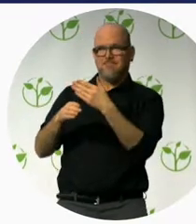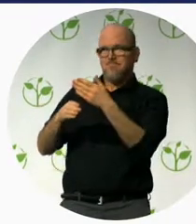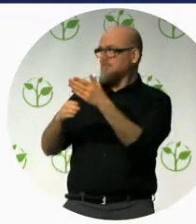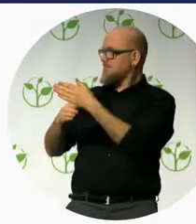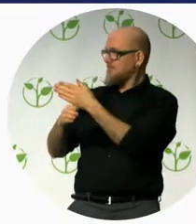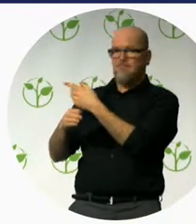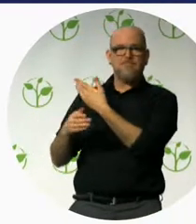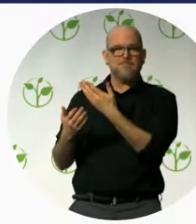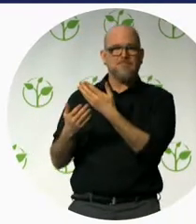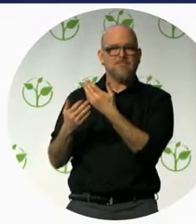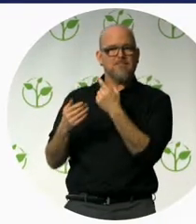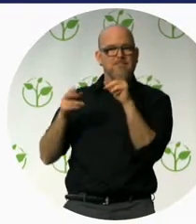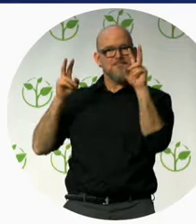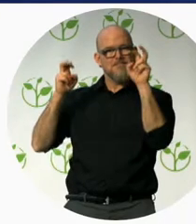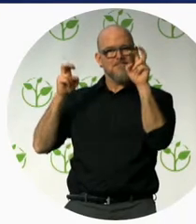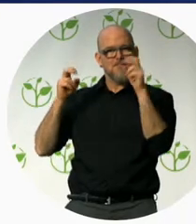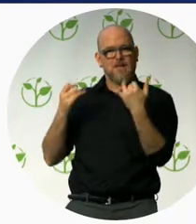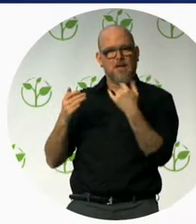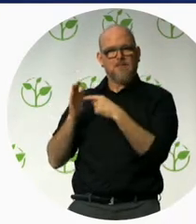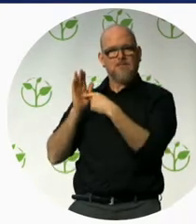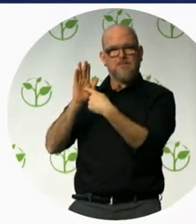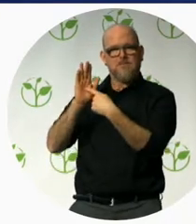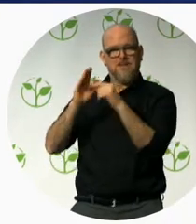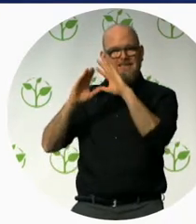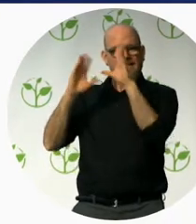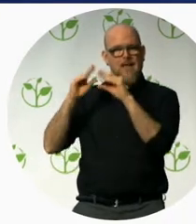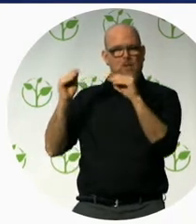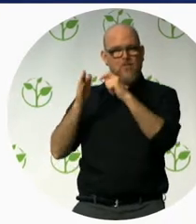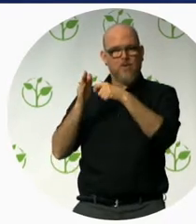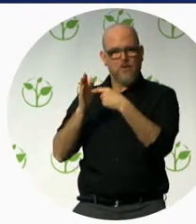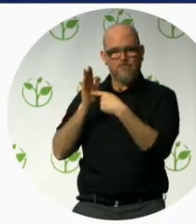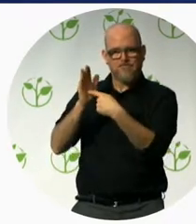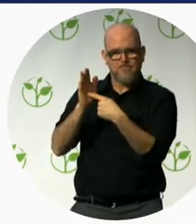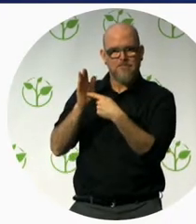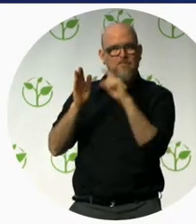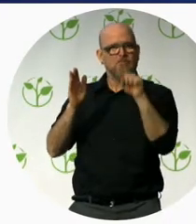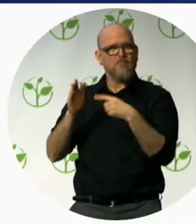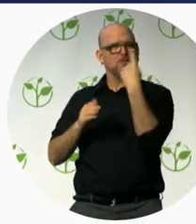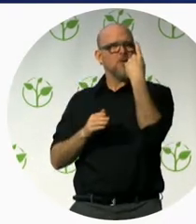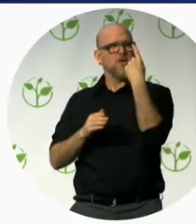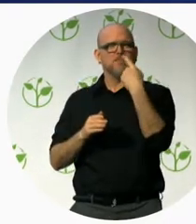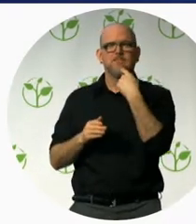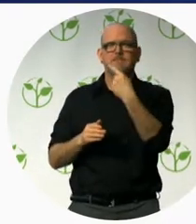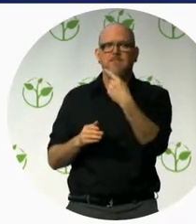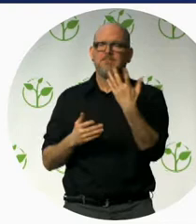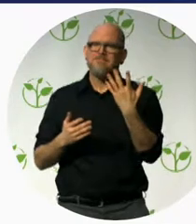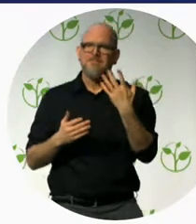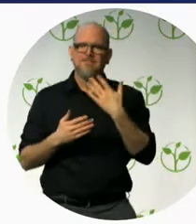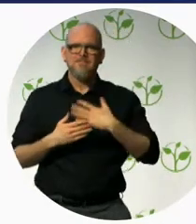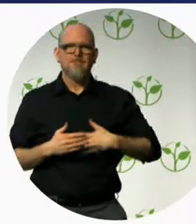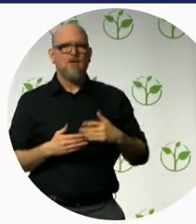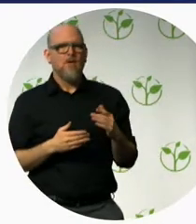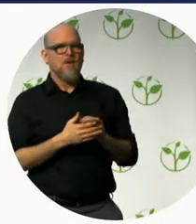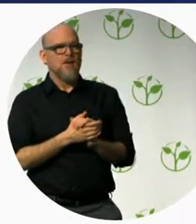introduced this session at Zero Project. First of all, we're very pleased to be part of this session because tourism is